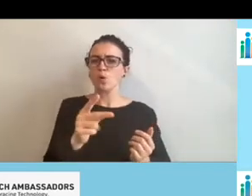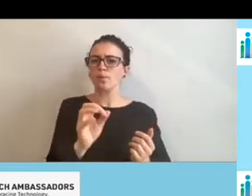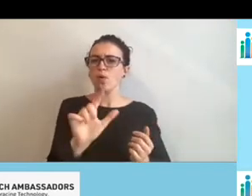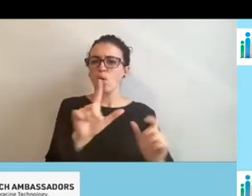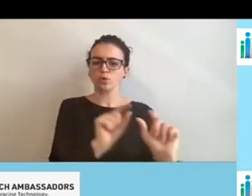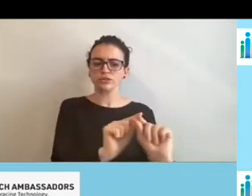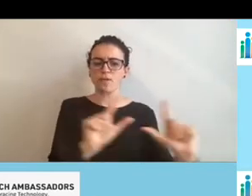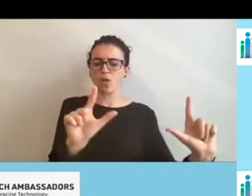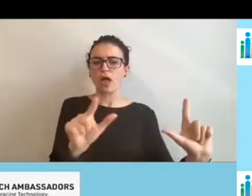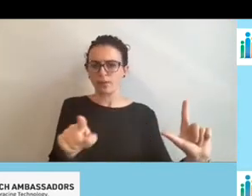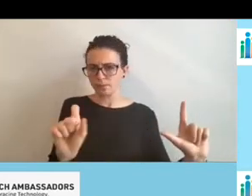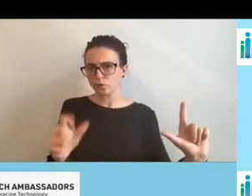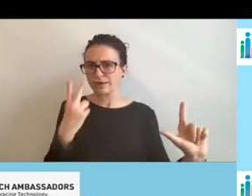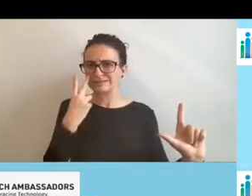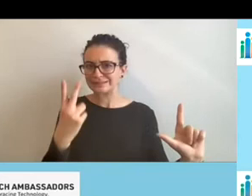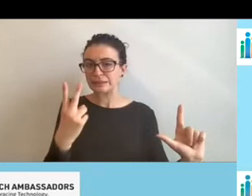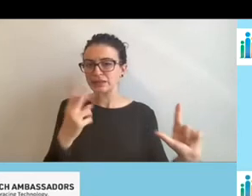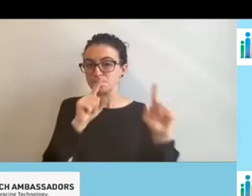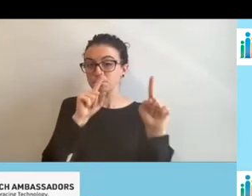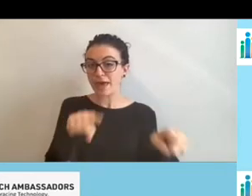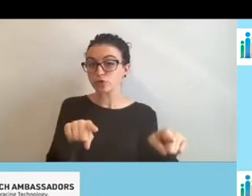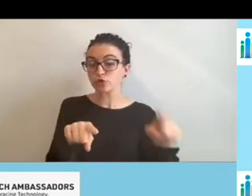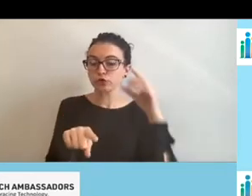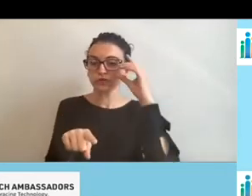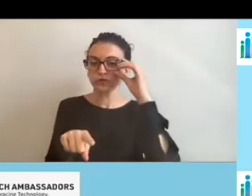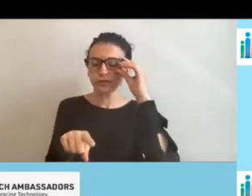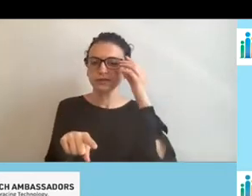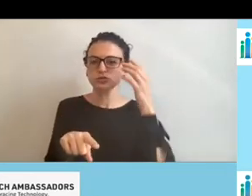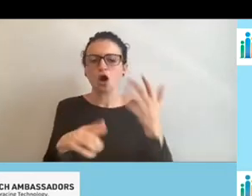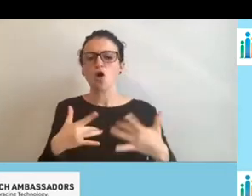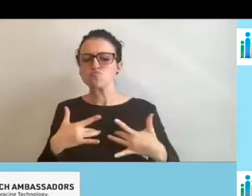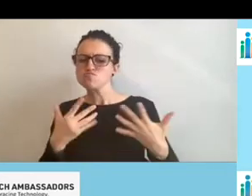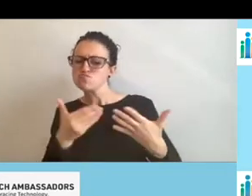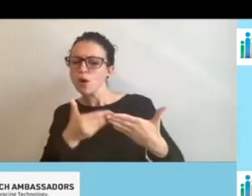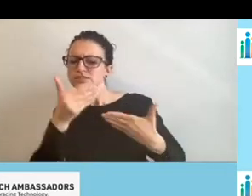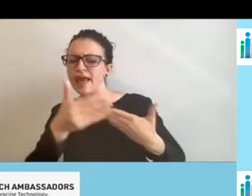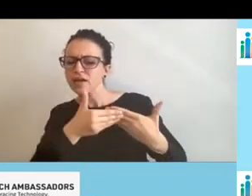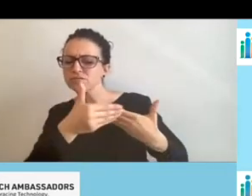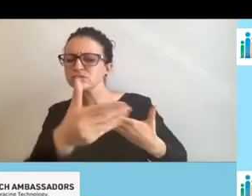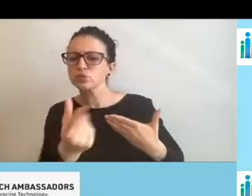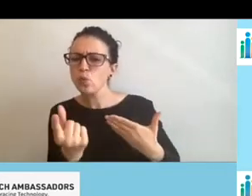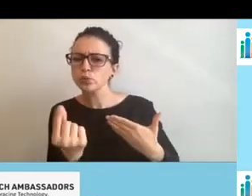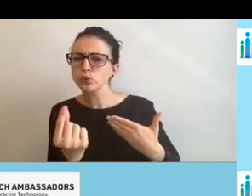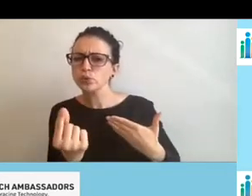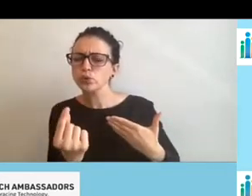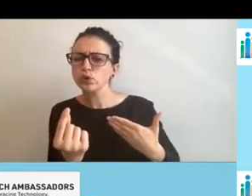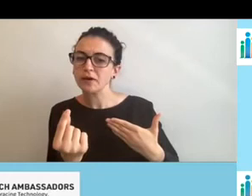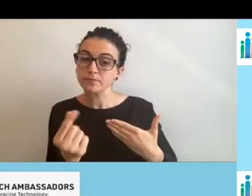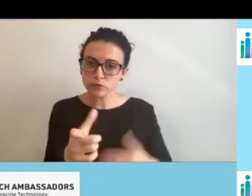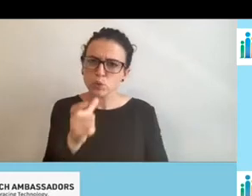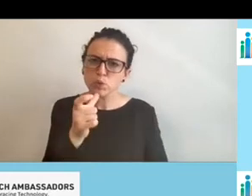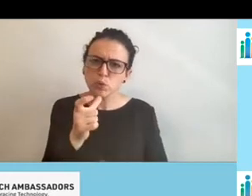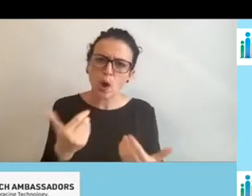what's next for us could take a lot of forms. So let me just kind of open that question up. Who wants to chime